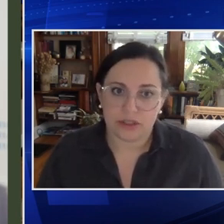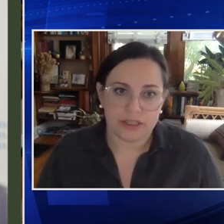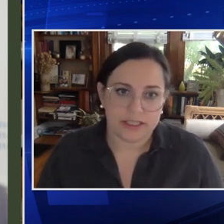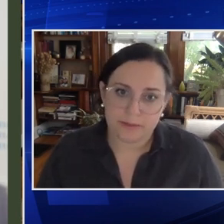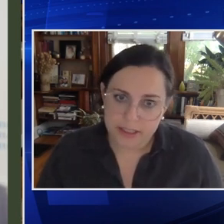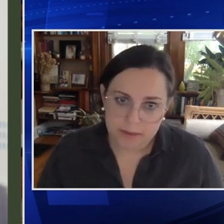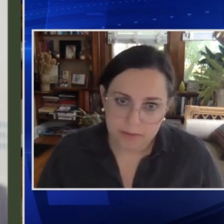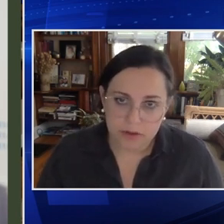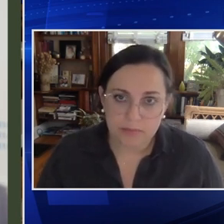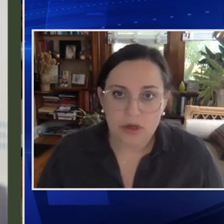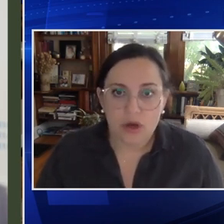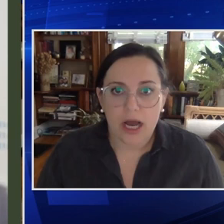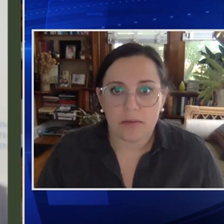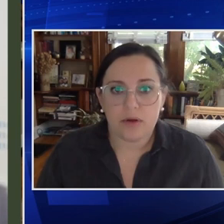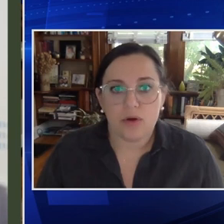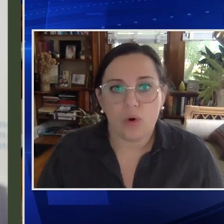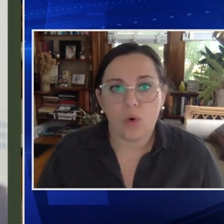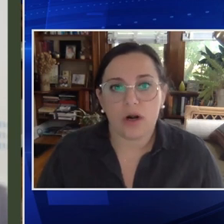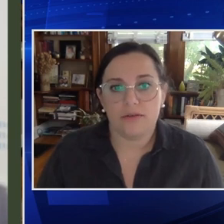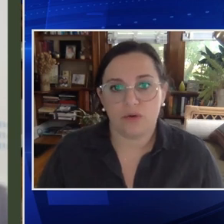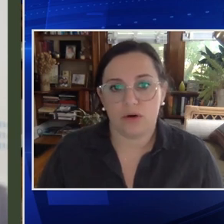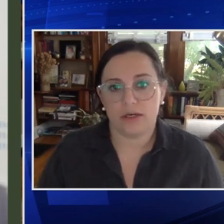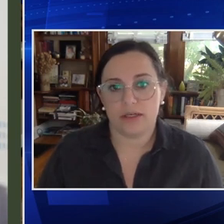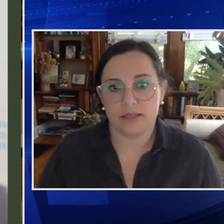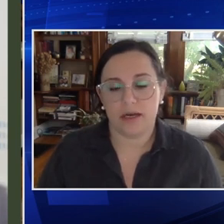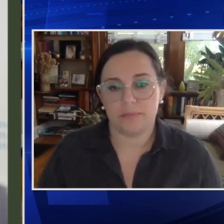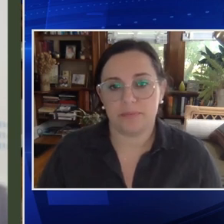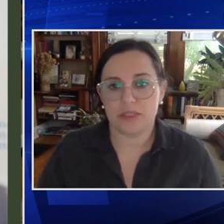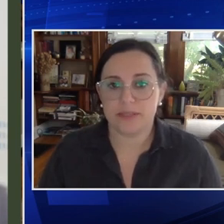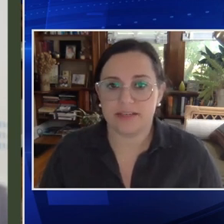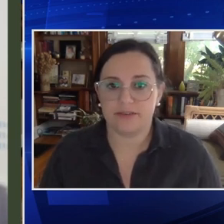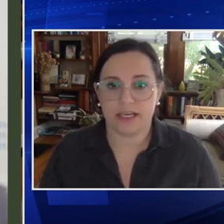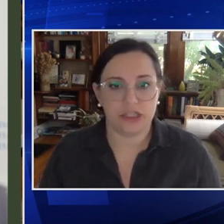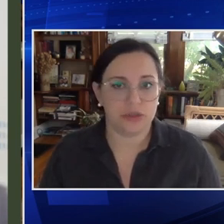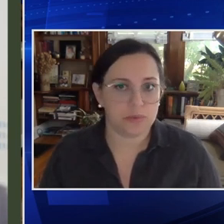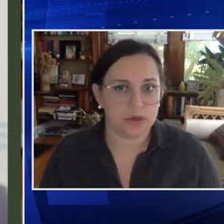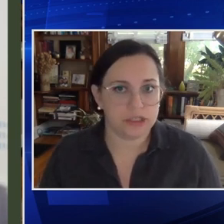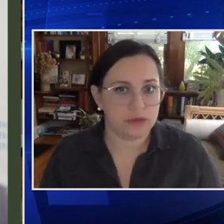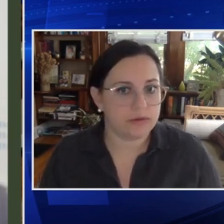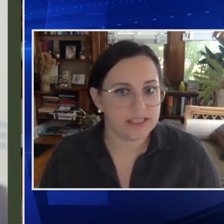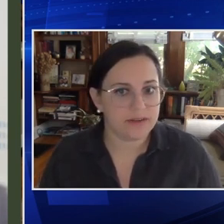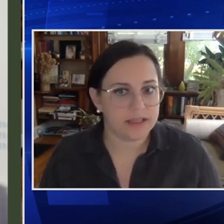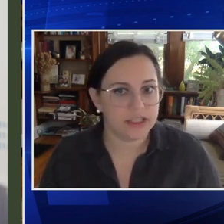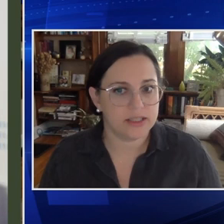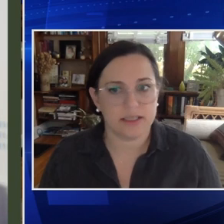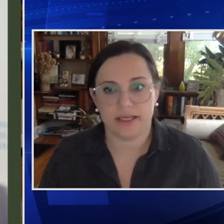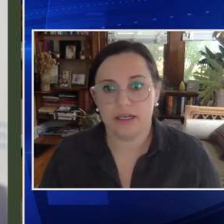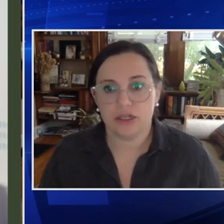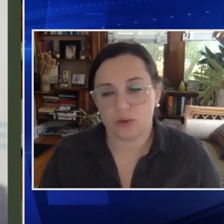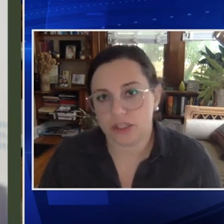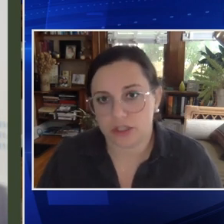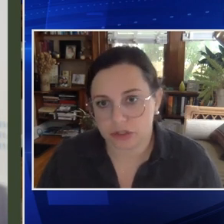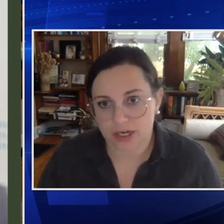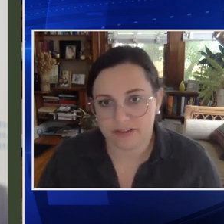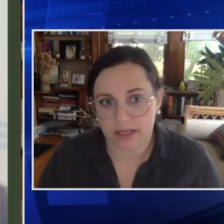or internally displaced people or for specific issues prone to human rights violations like